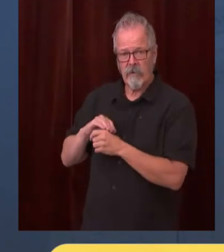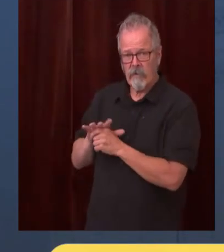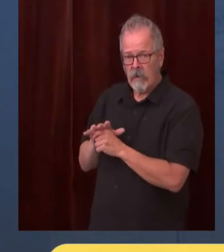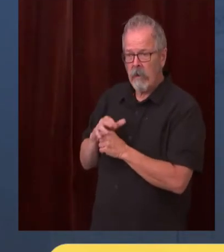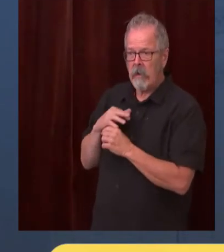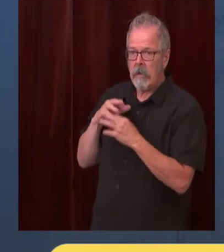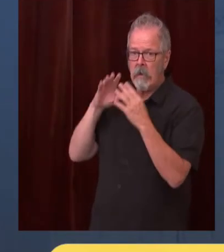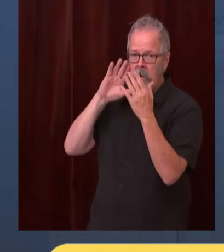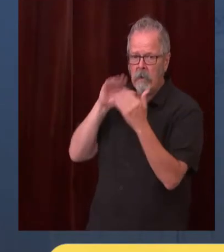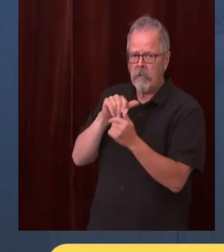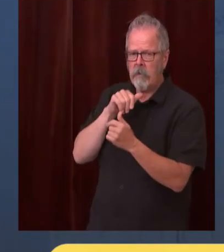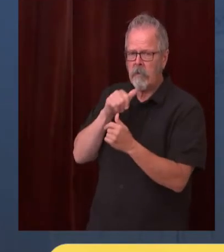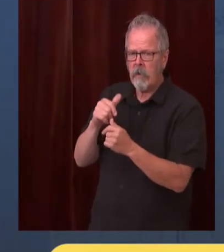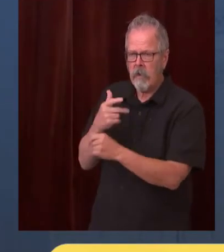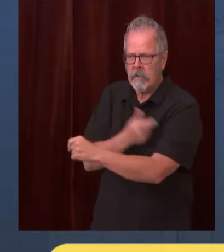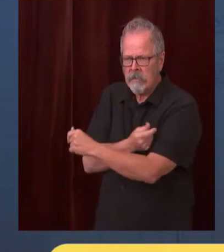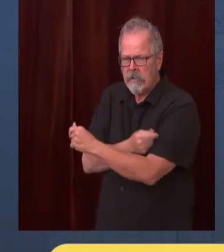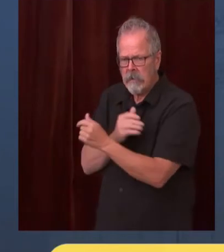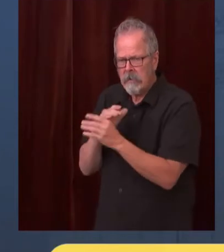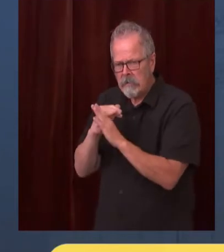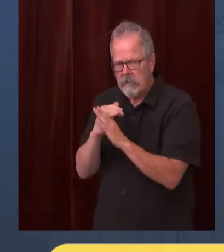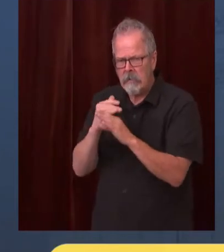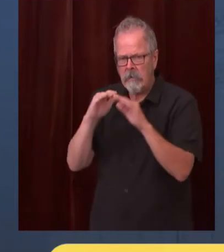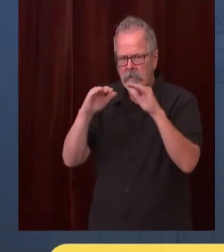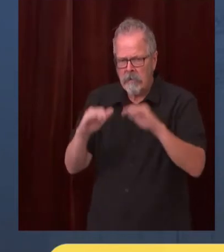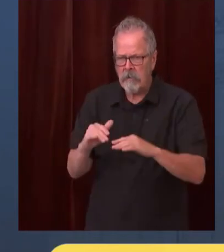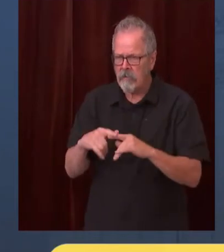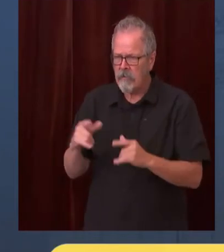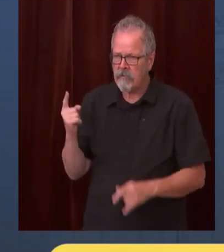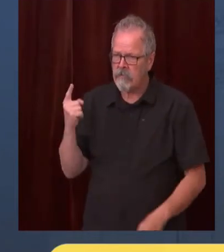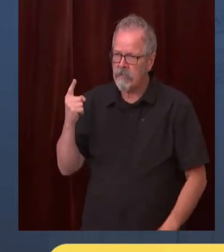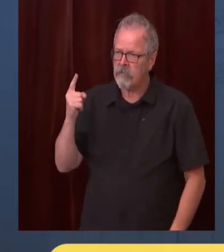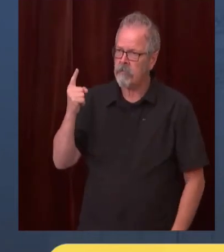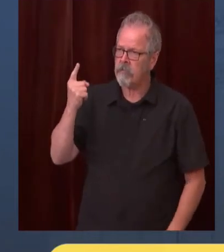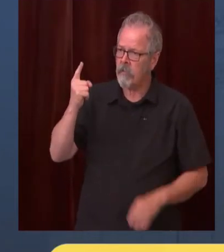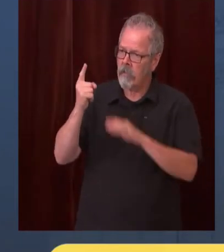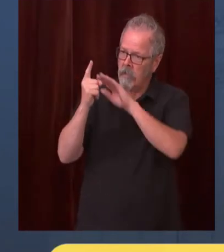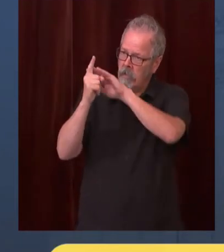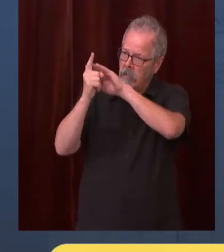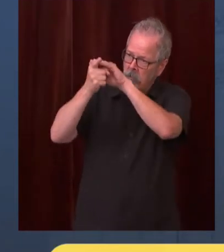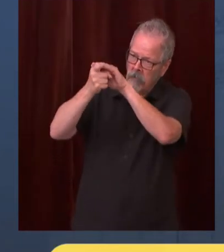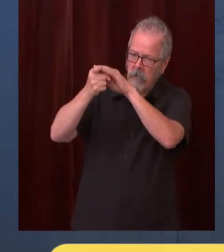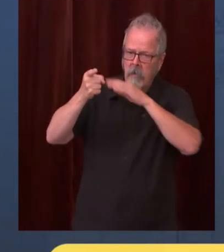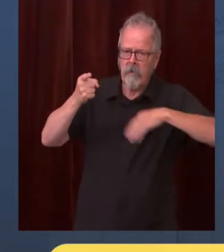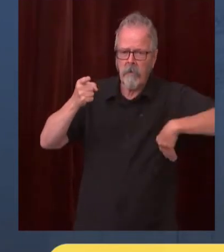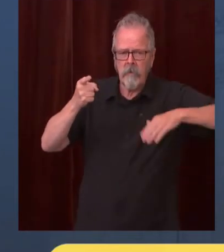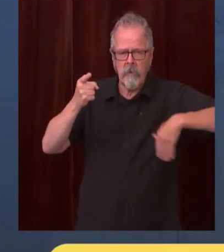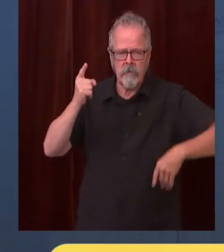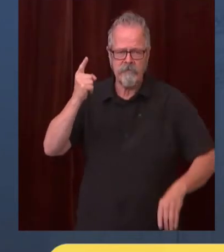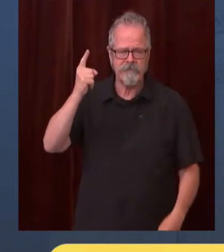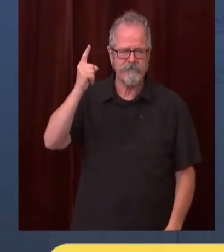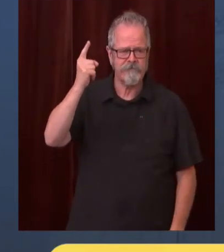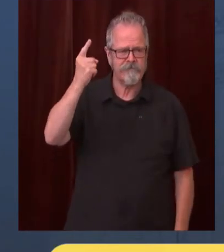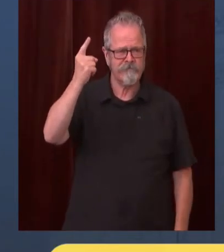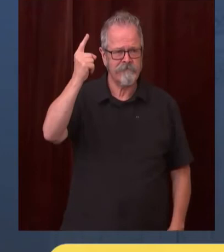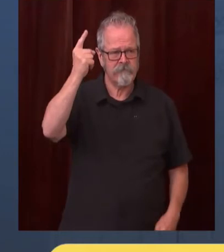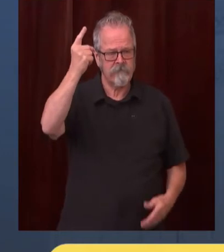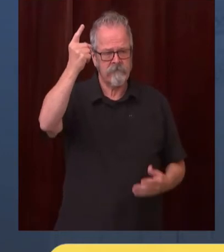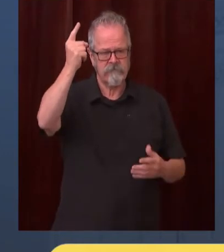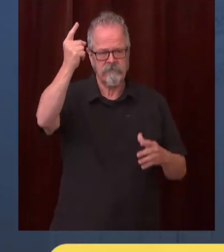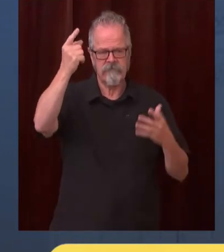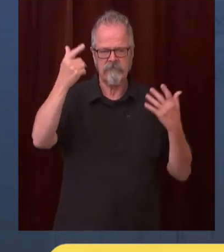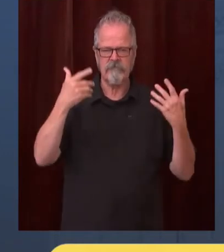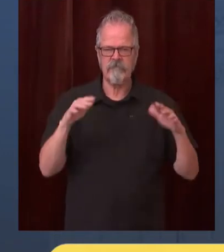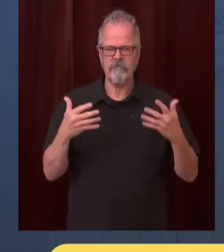that could knock it down and keep it at bay and yet even though we have it we still have hospitalizations